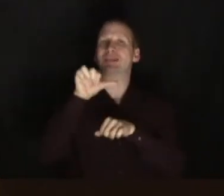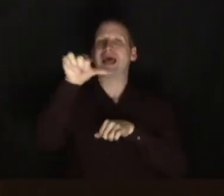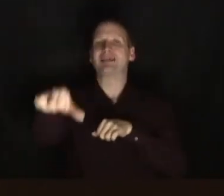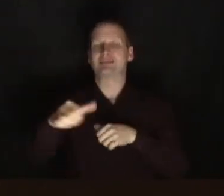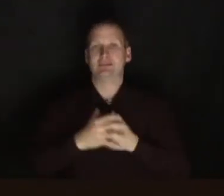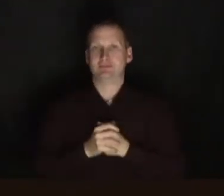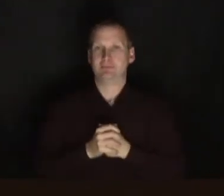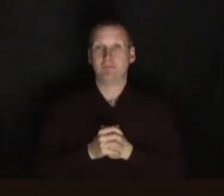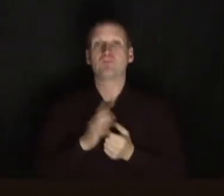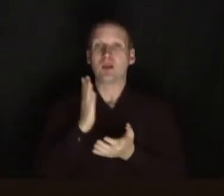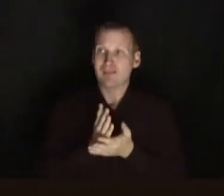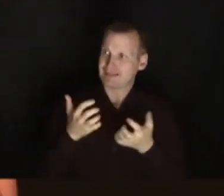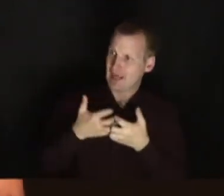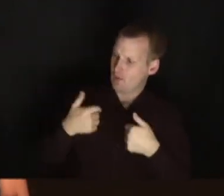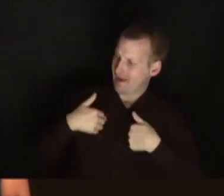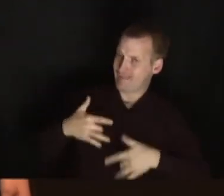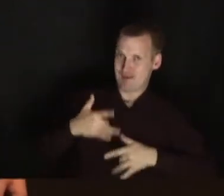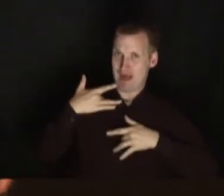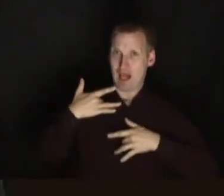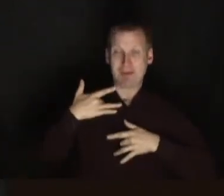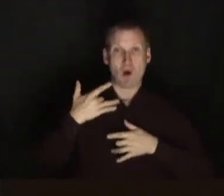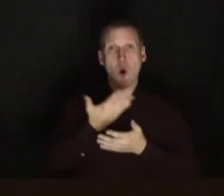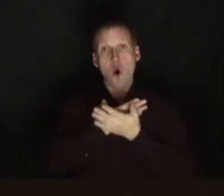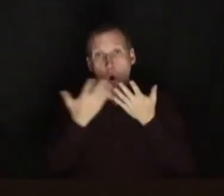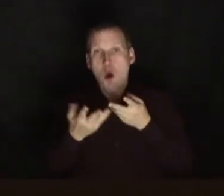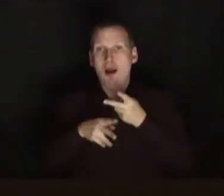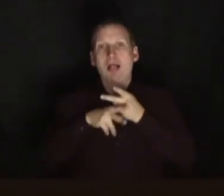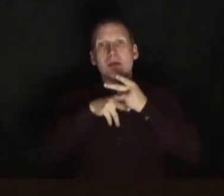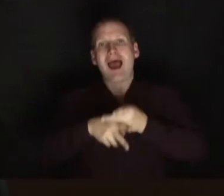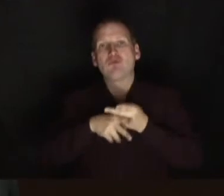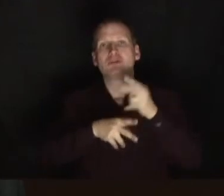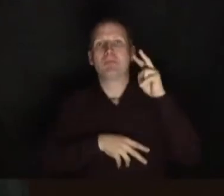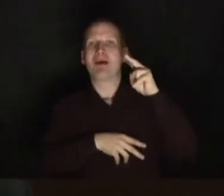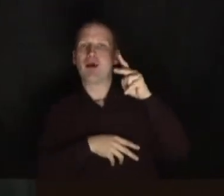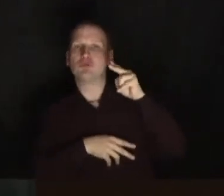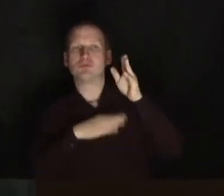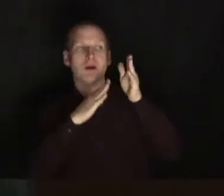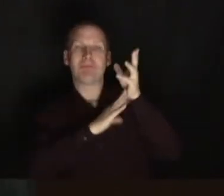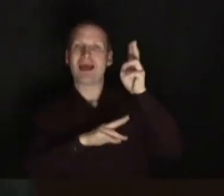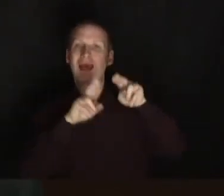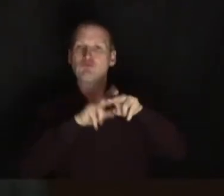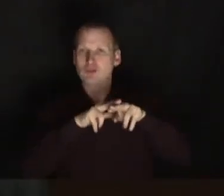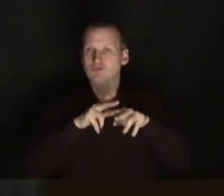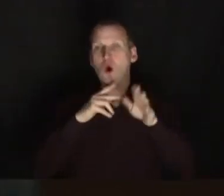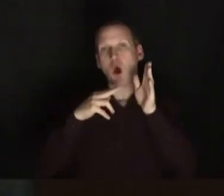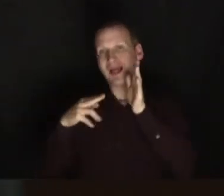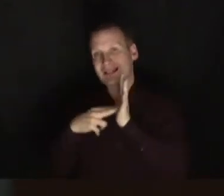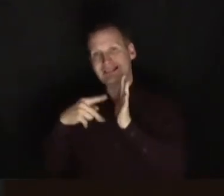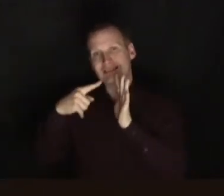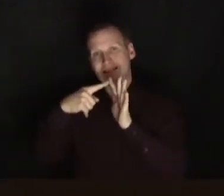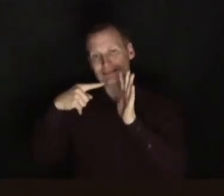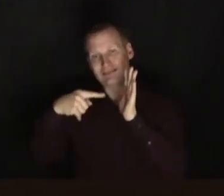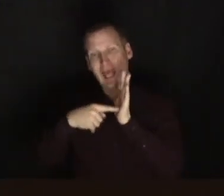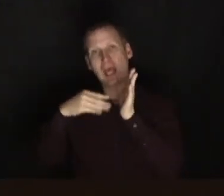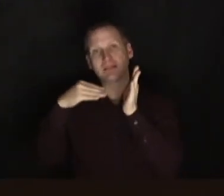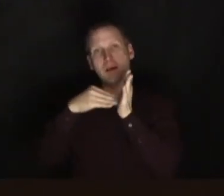I mean that's how I feel about pretty much all of parenting and I have no idea how people did it before netmums and Facebook groups where you could go and